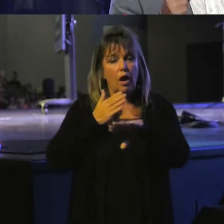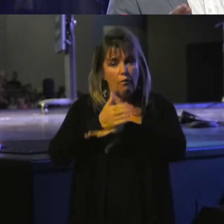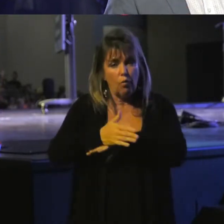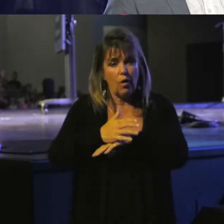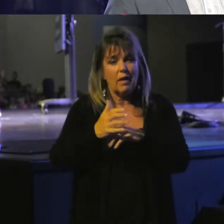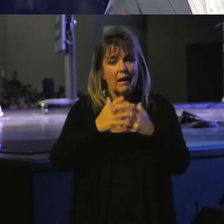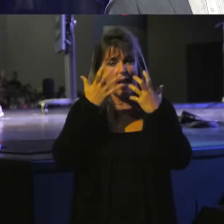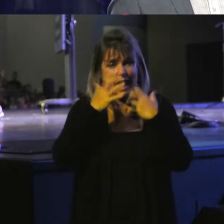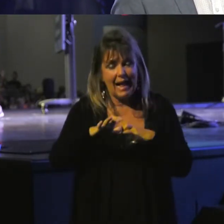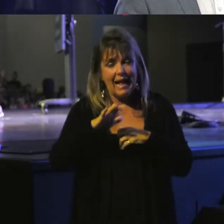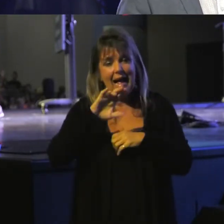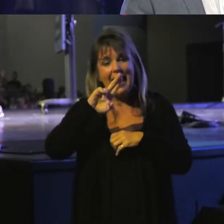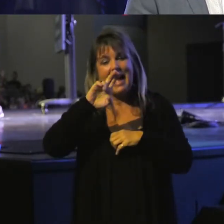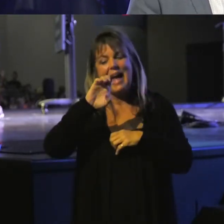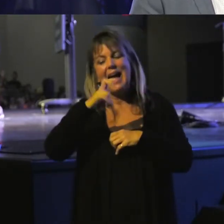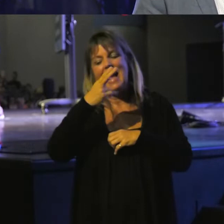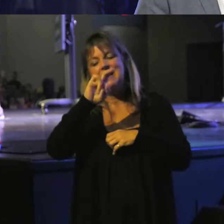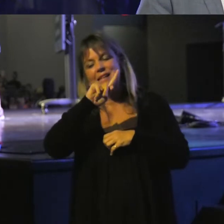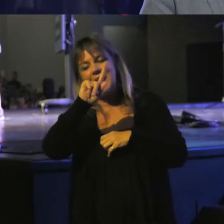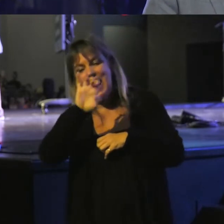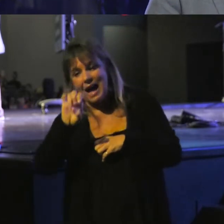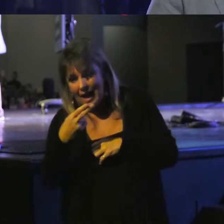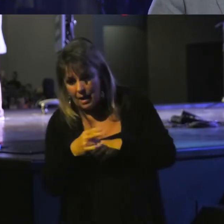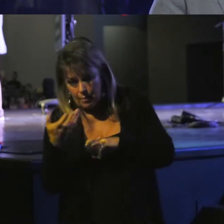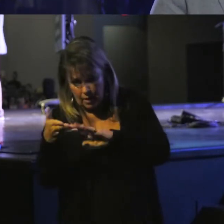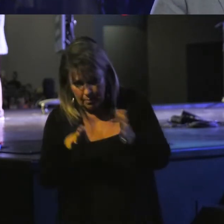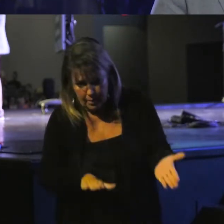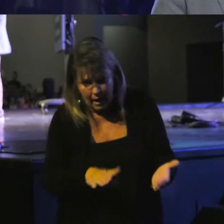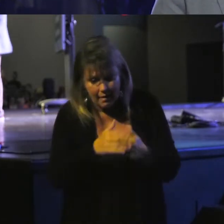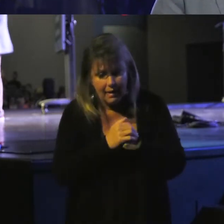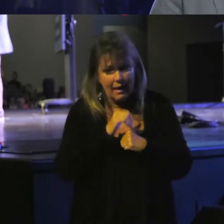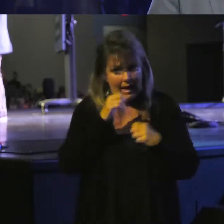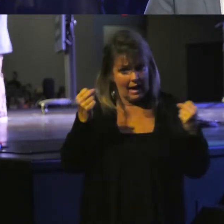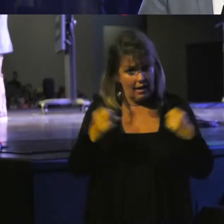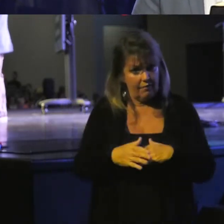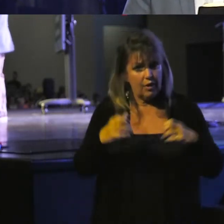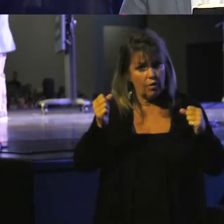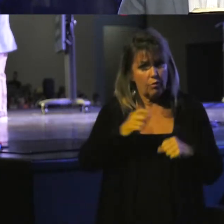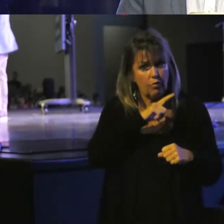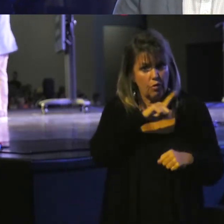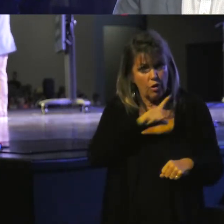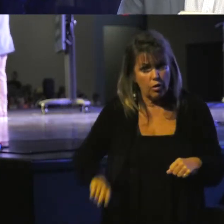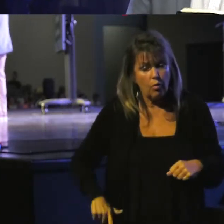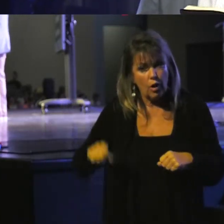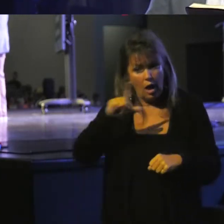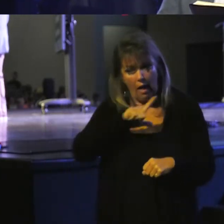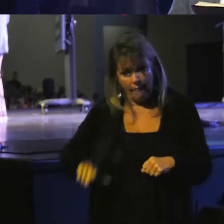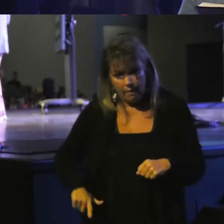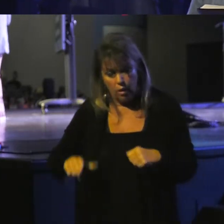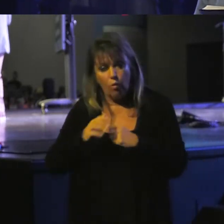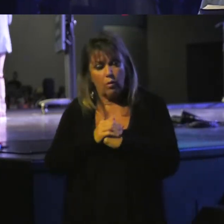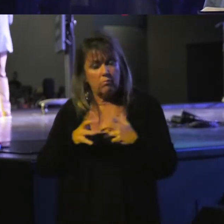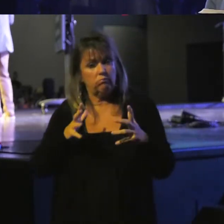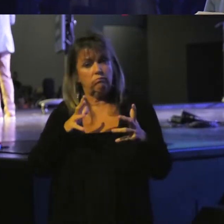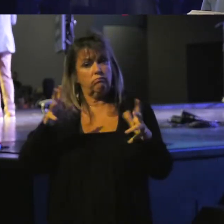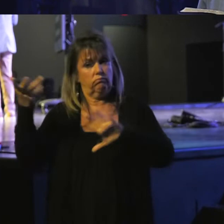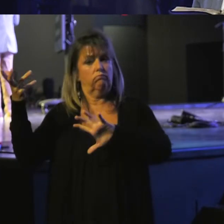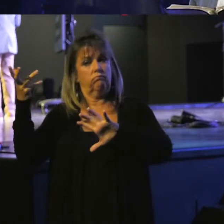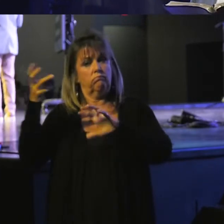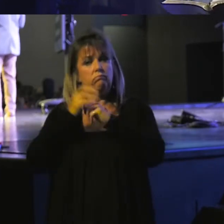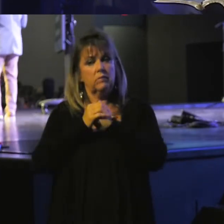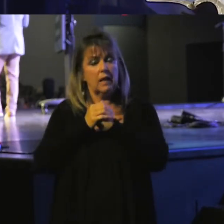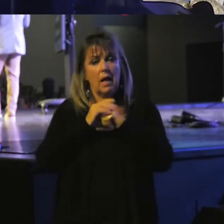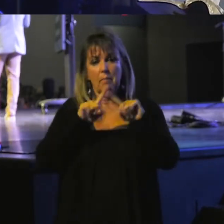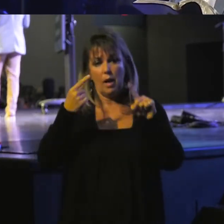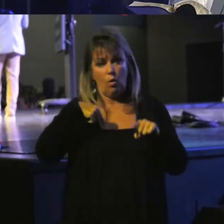Hezekiah, king of Judah, and all Judah put him to death? Did he not fear the Lord and entreat the favor of the Lord? And did not the Lord relent of the disaster that it pronounced?